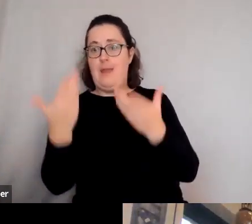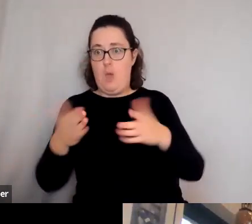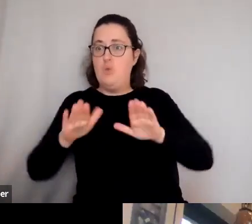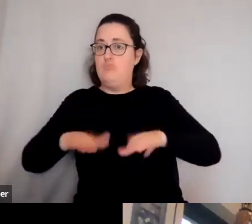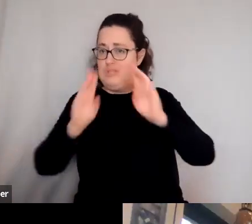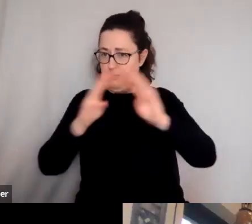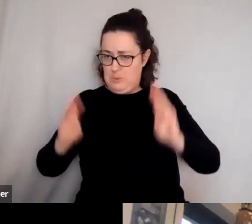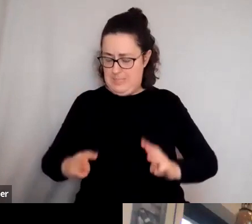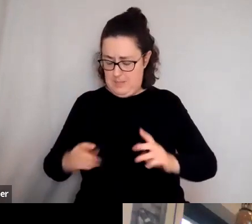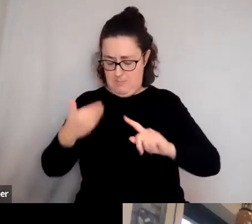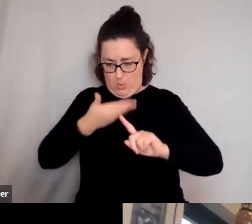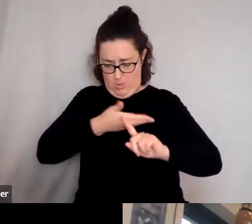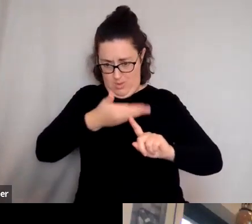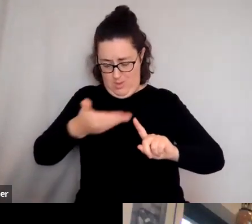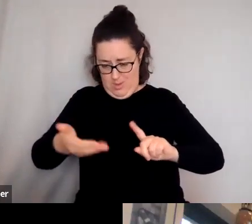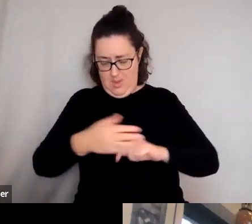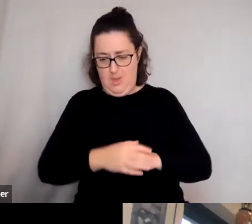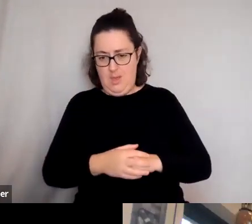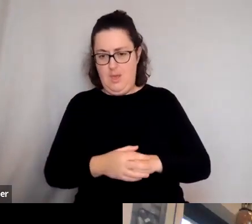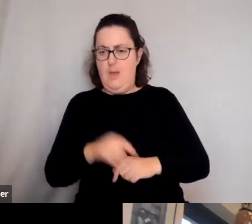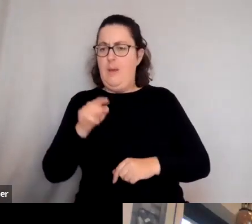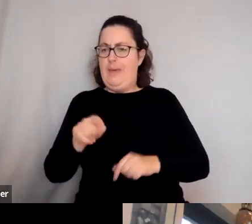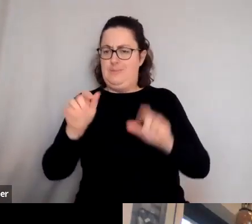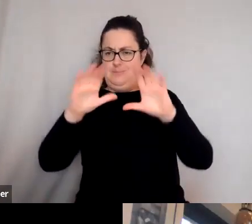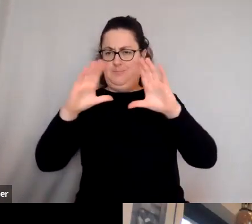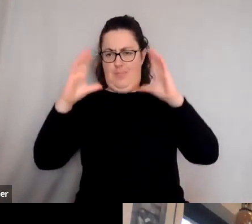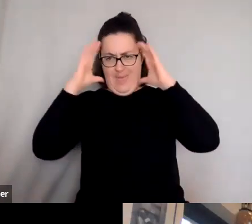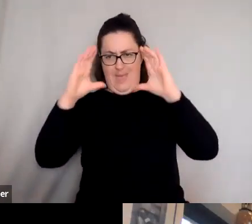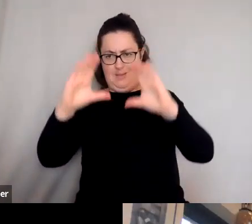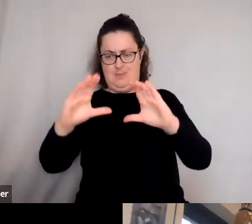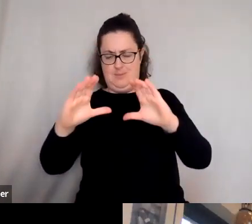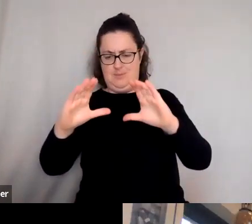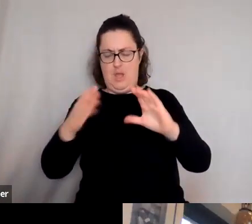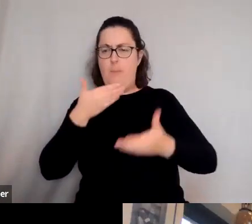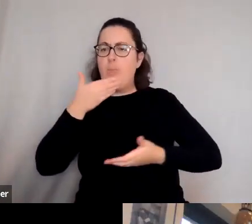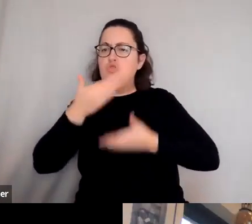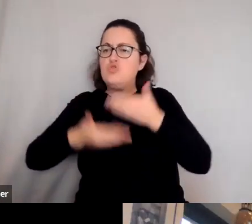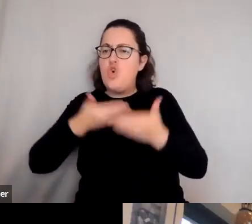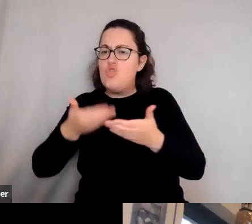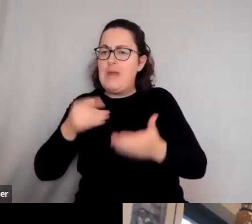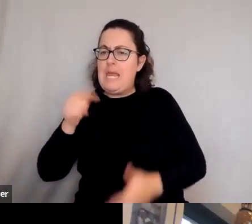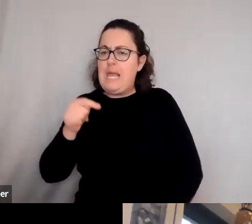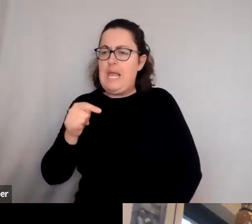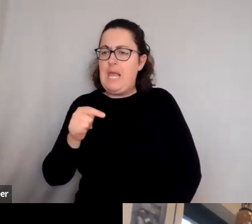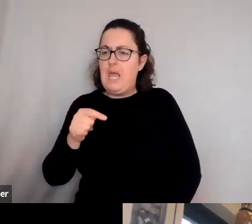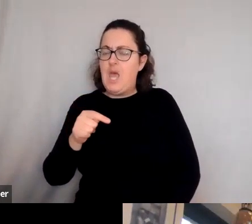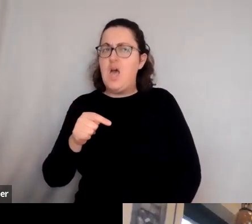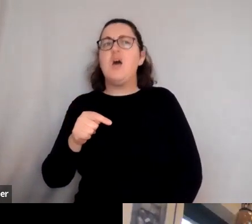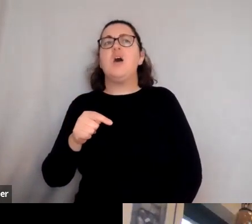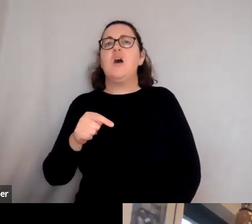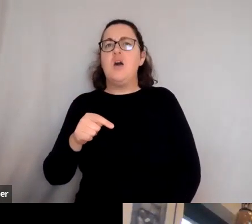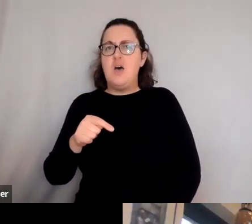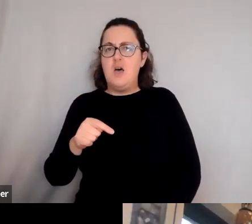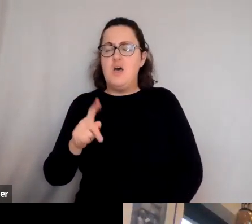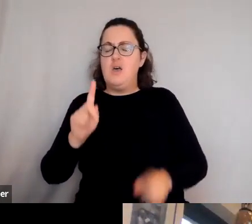Museum. And I think that's, you know, that's a story which just encapsulates all the different